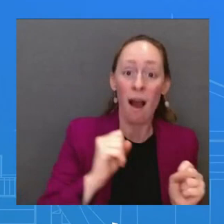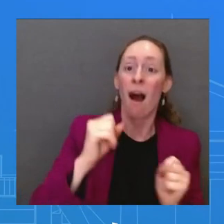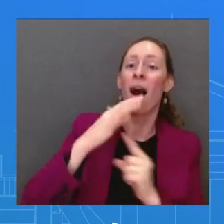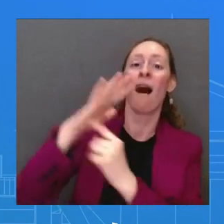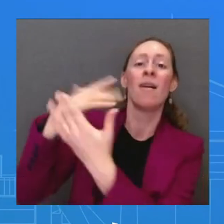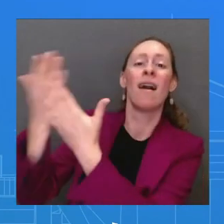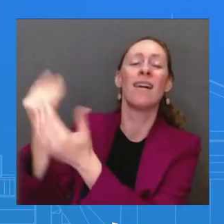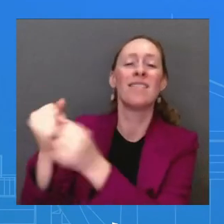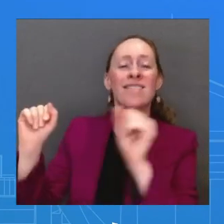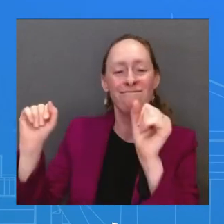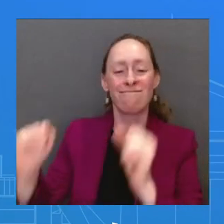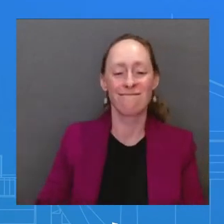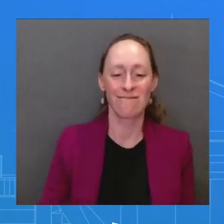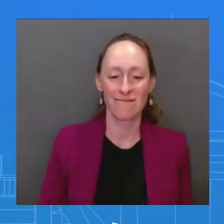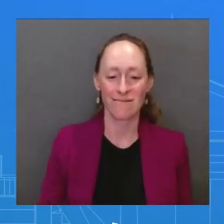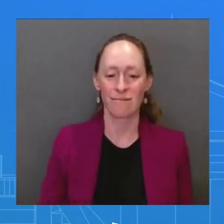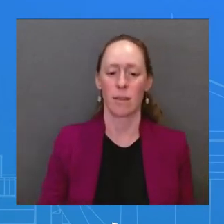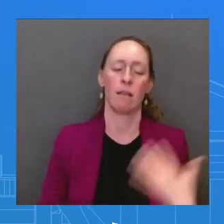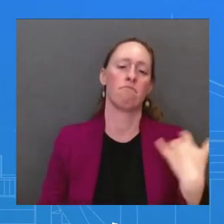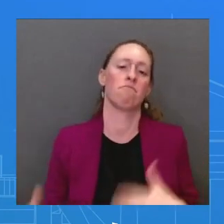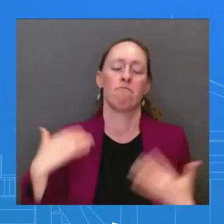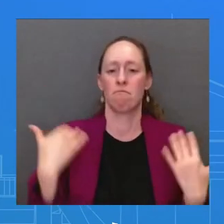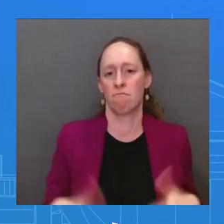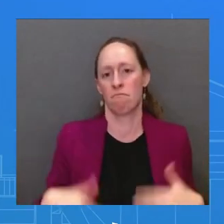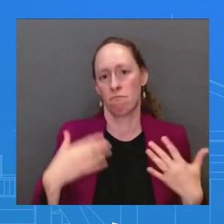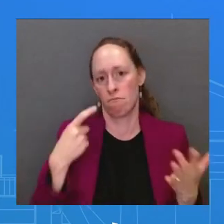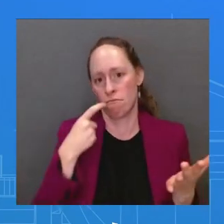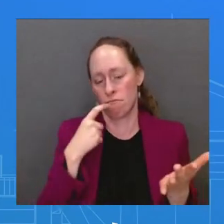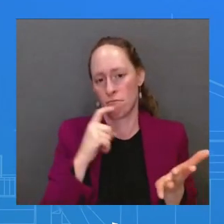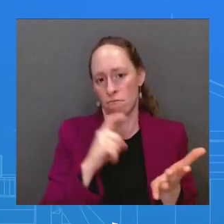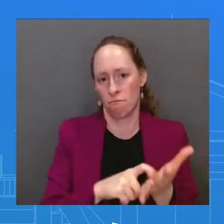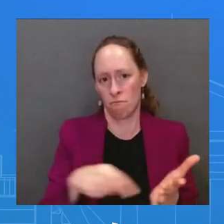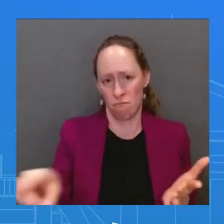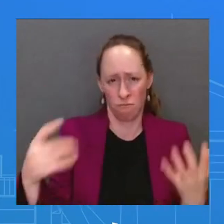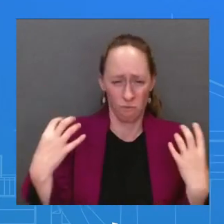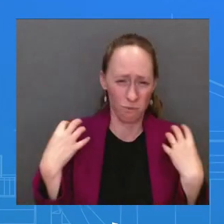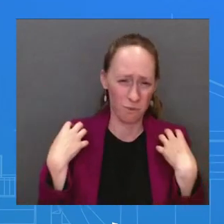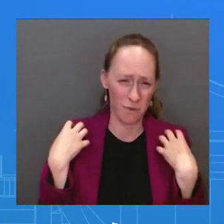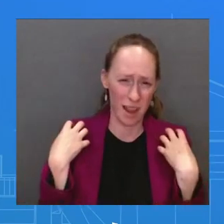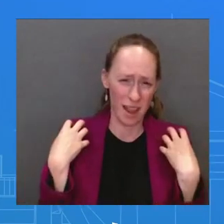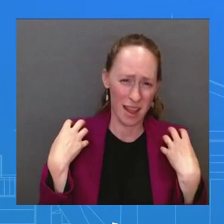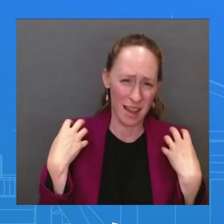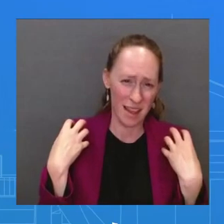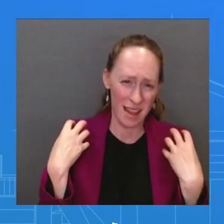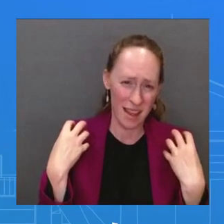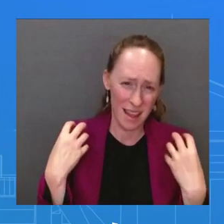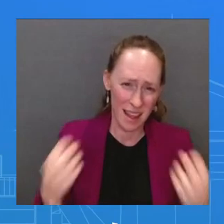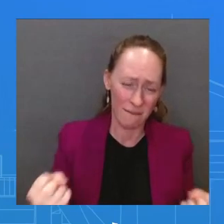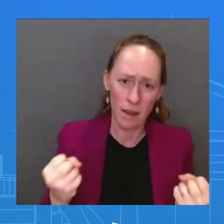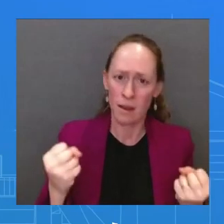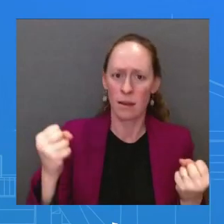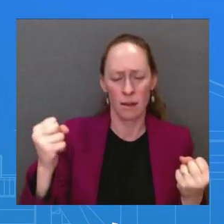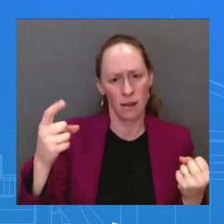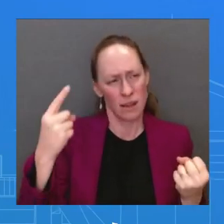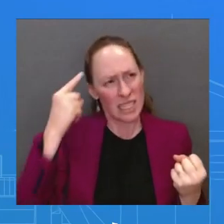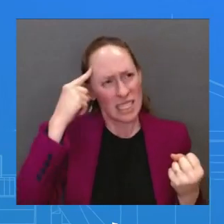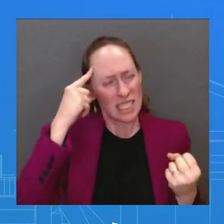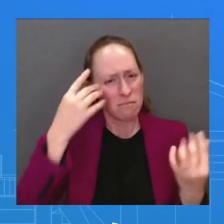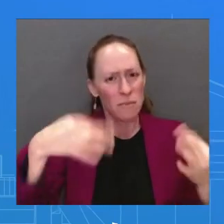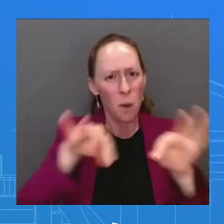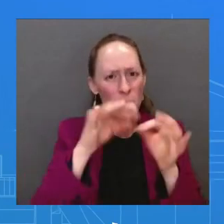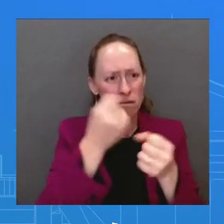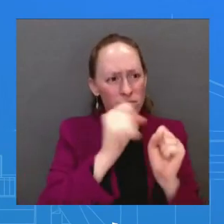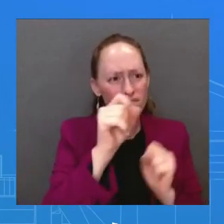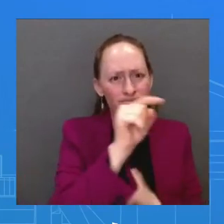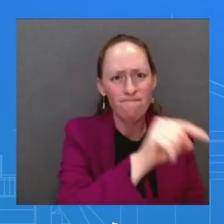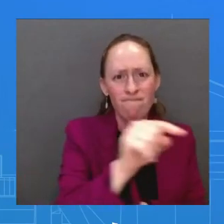his profound concern for his fellow soldiers, and his actions, which went above and beyond the call of duty,